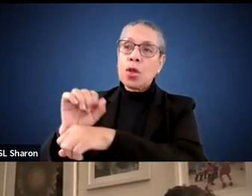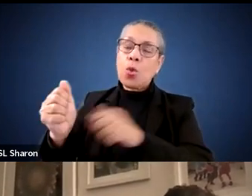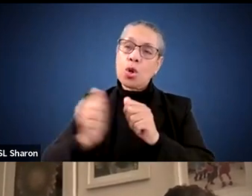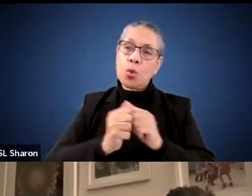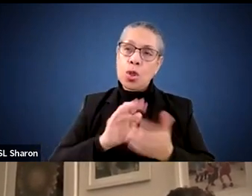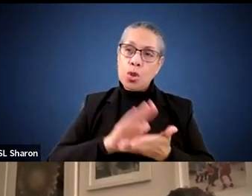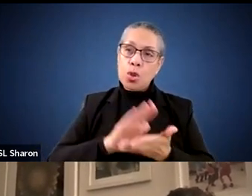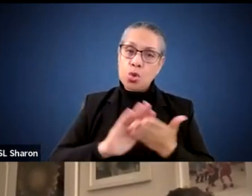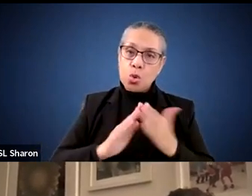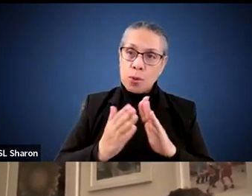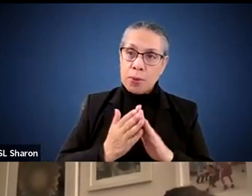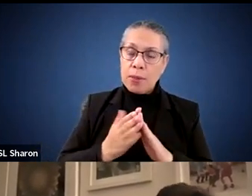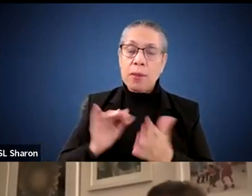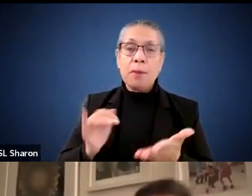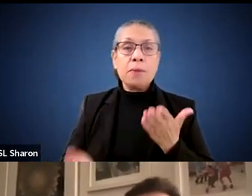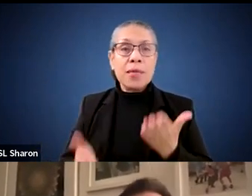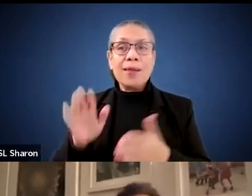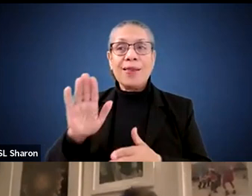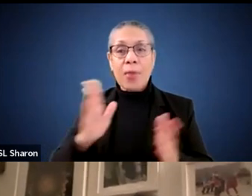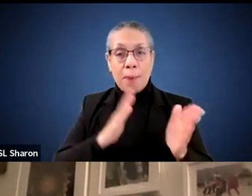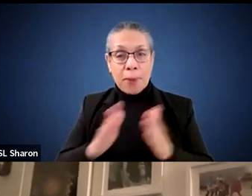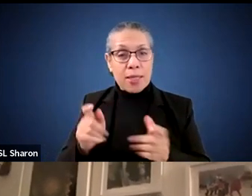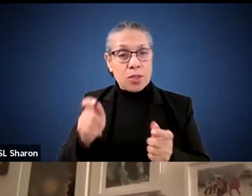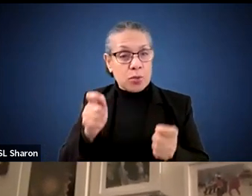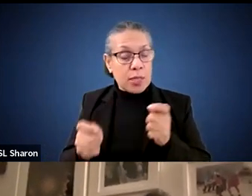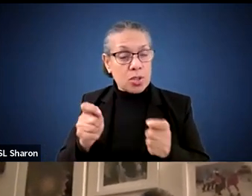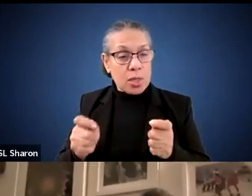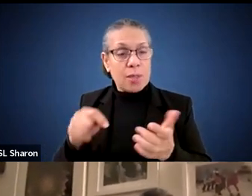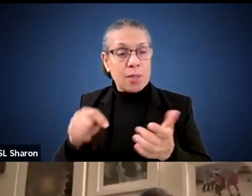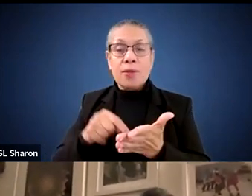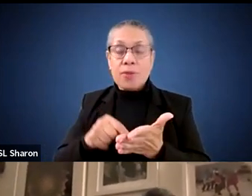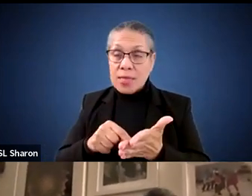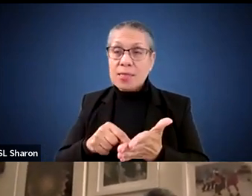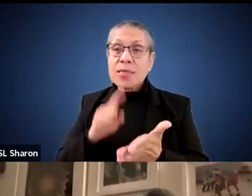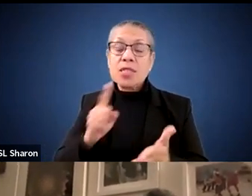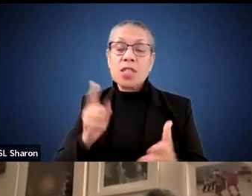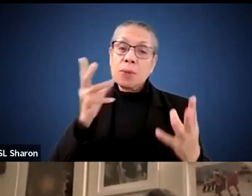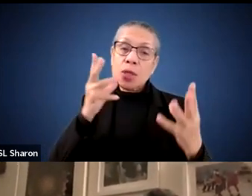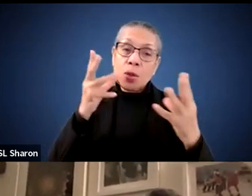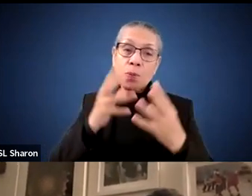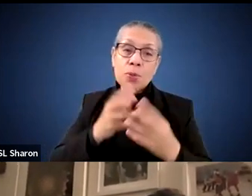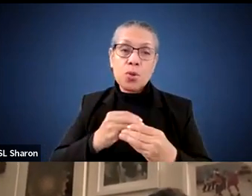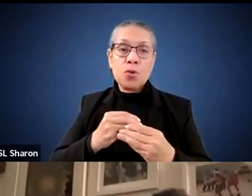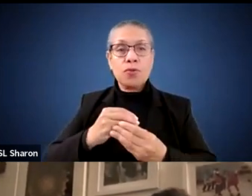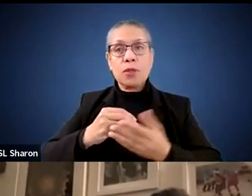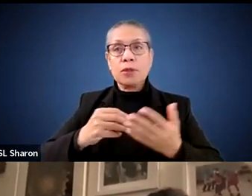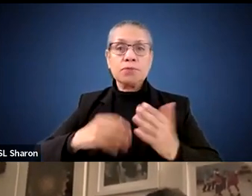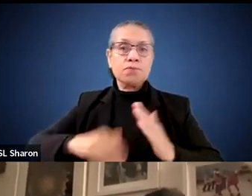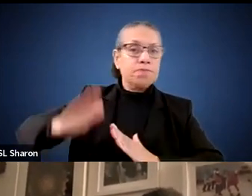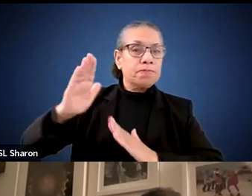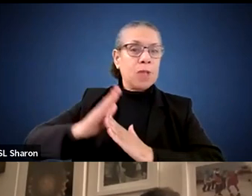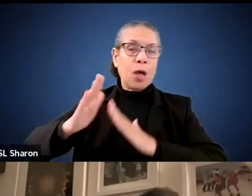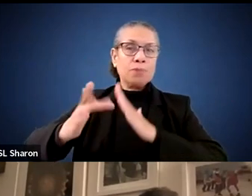when it means readjusting plans as we go. This is shaping up to be a beautiful state-of-the-art facility.